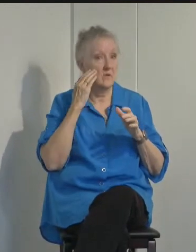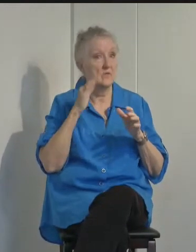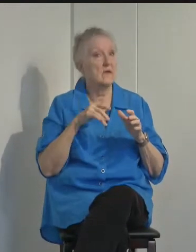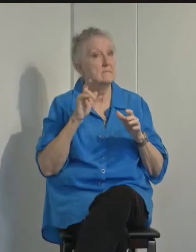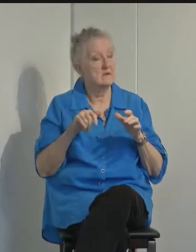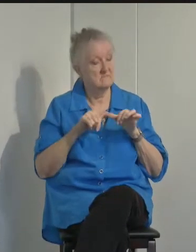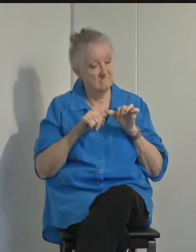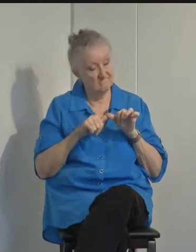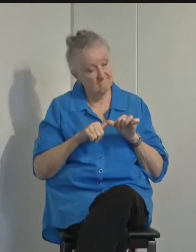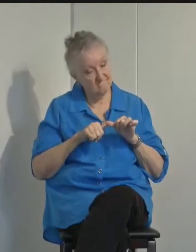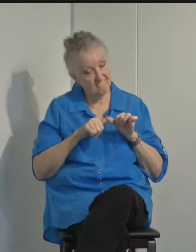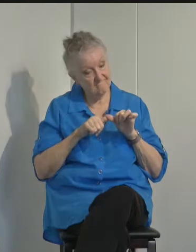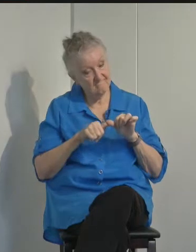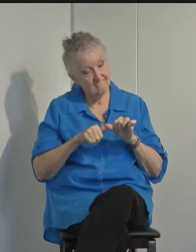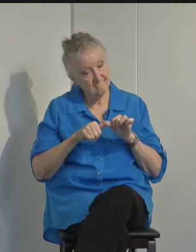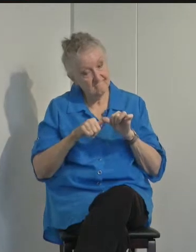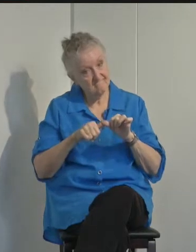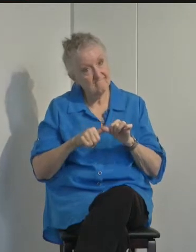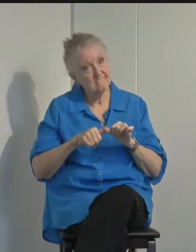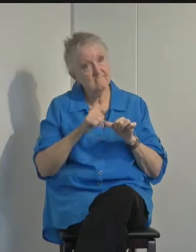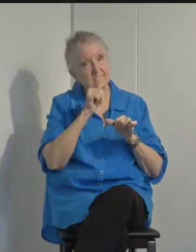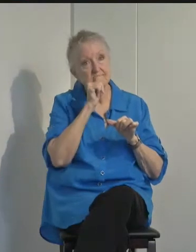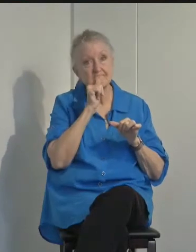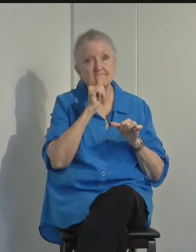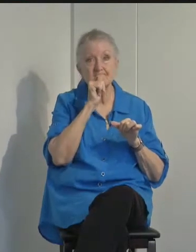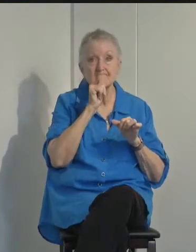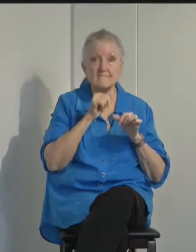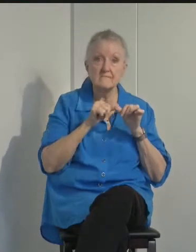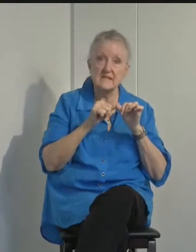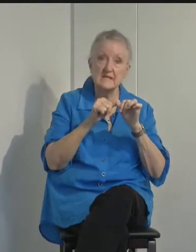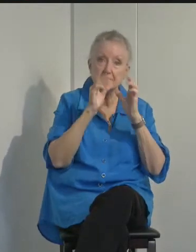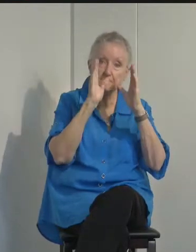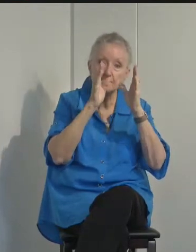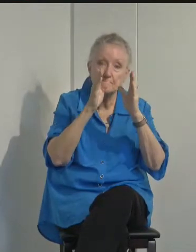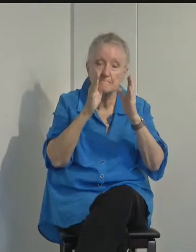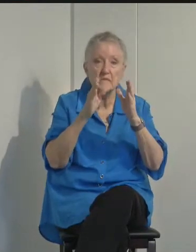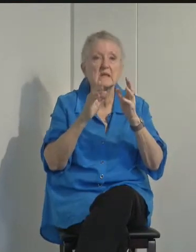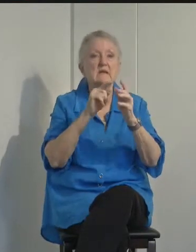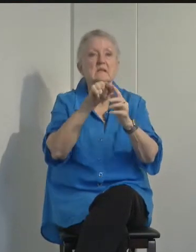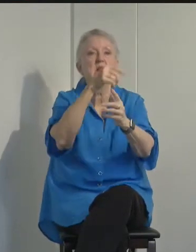have to keep trying hard, staying vigilant until that time arrives.